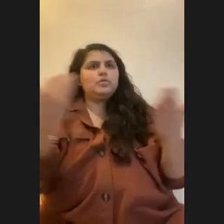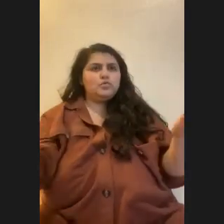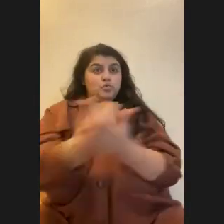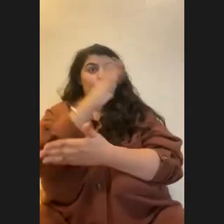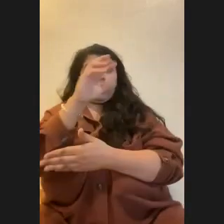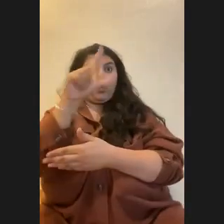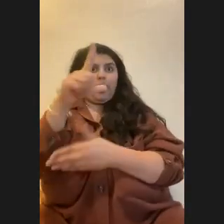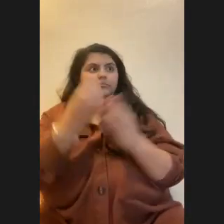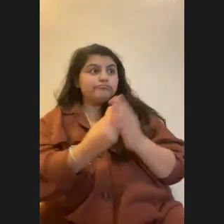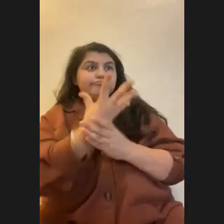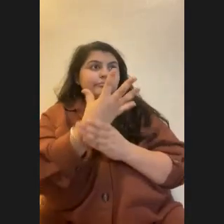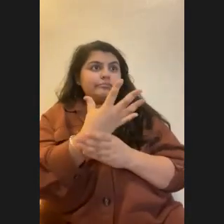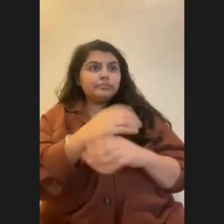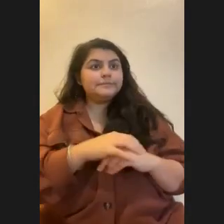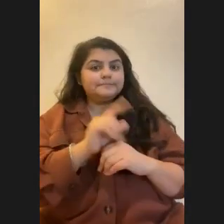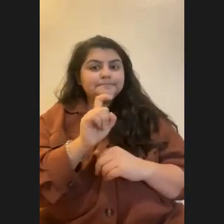form?